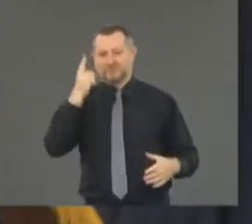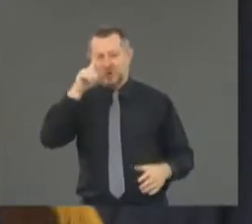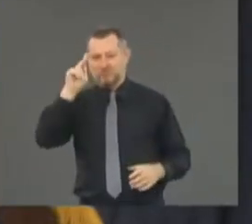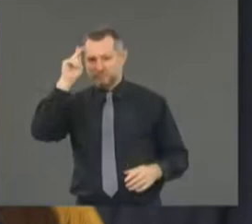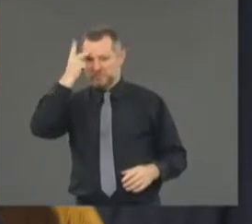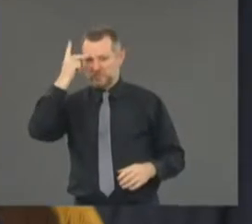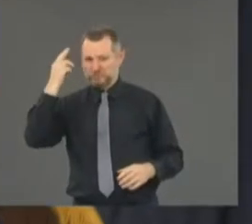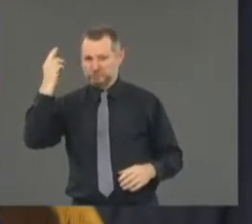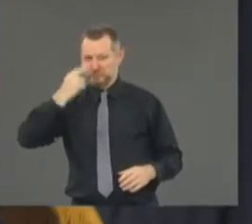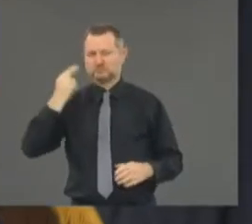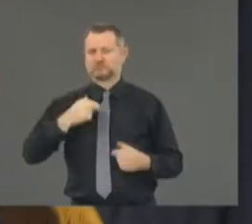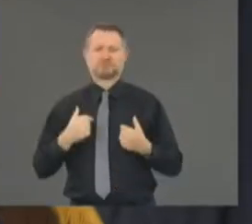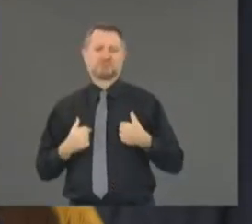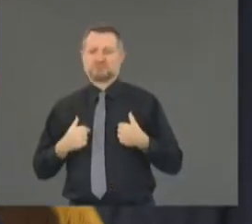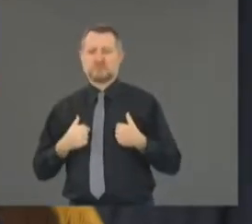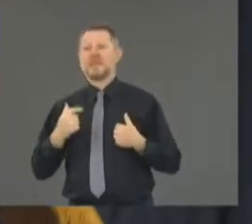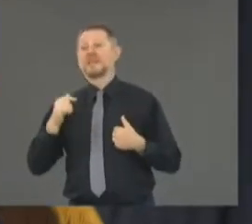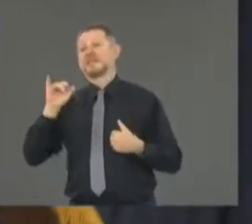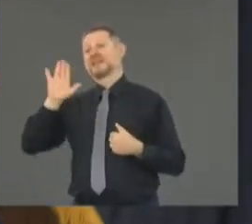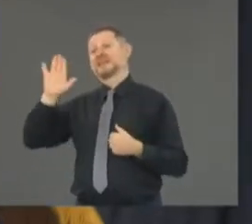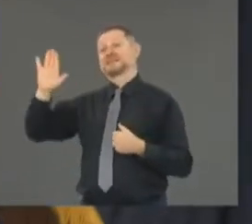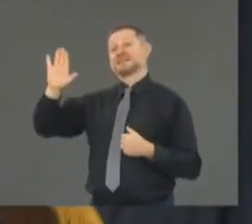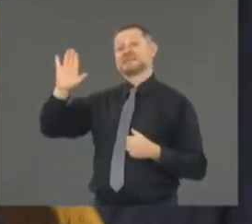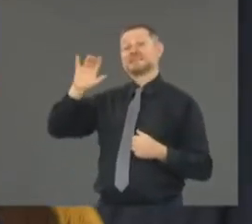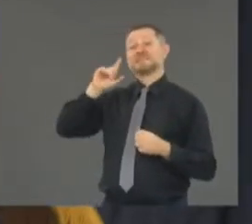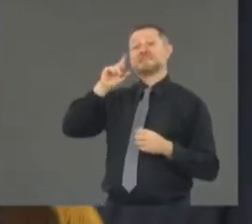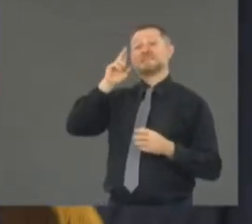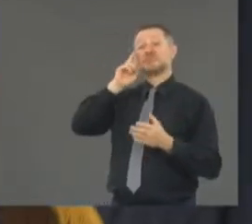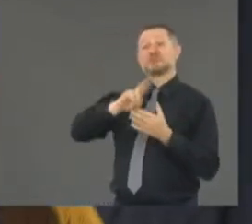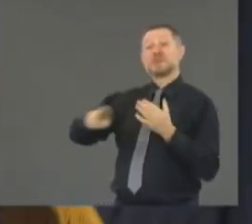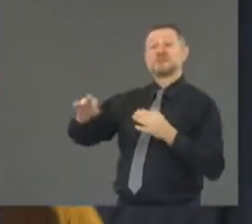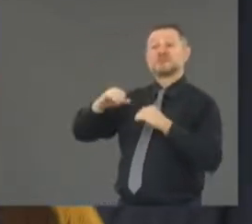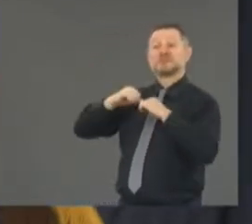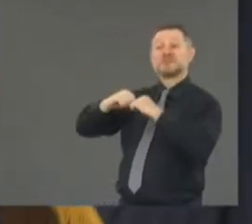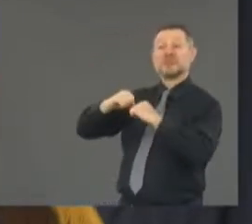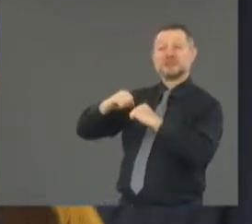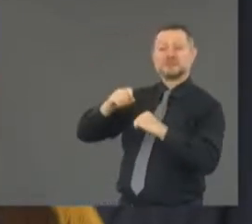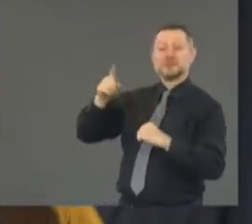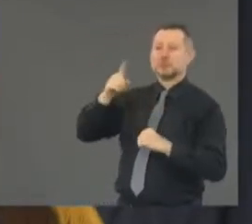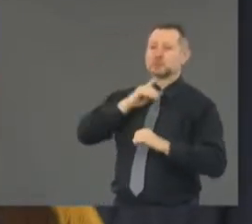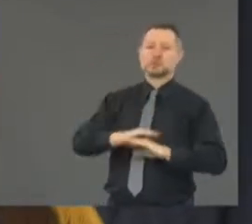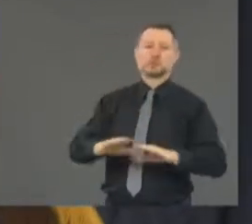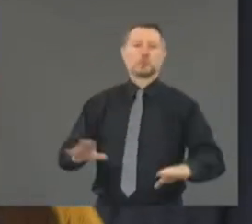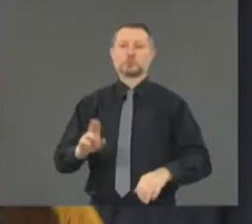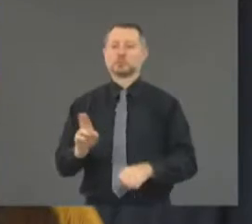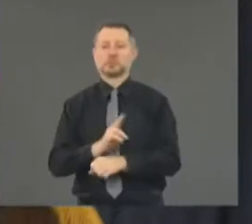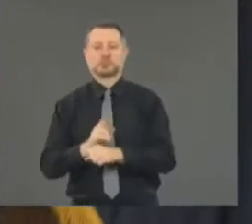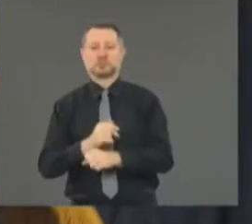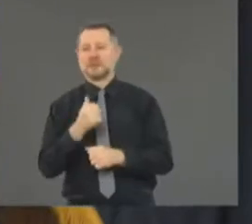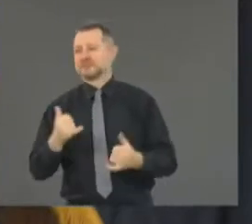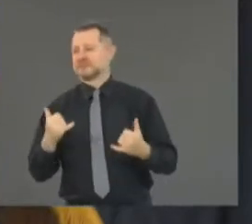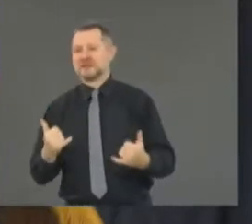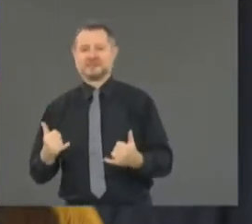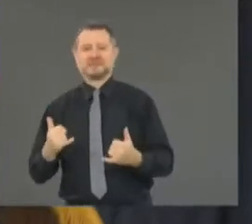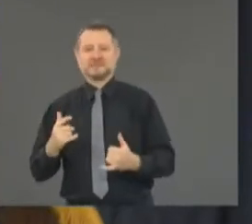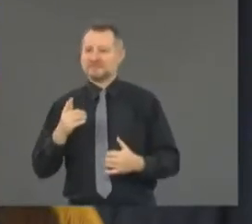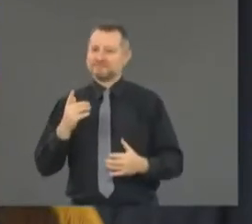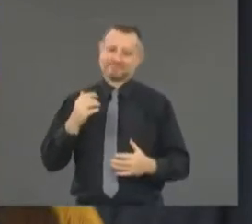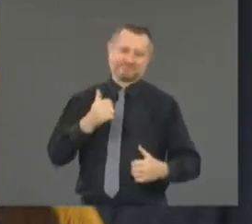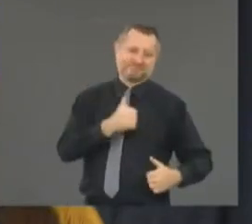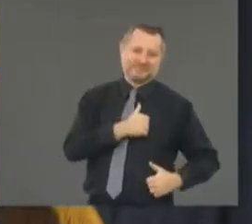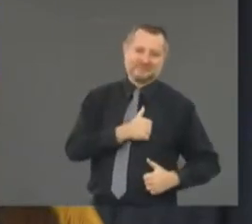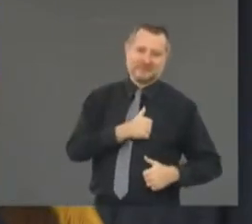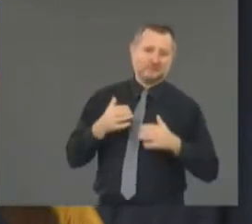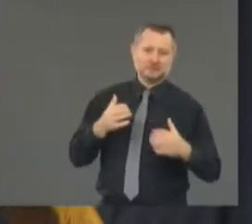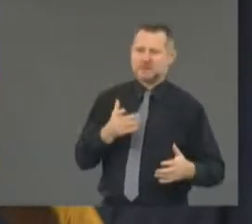saying that they shouldn't be used. Now, how can the Secretary of Defense say that